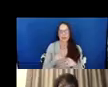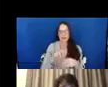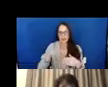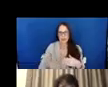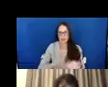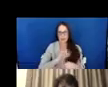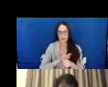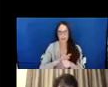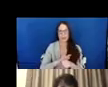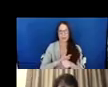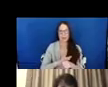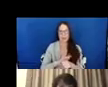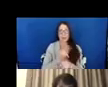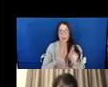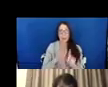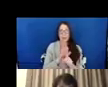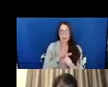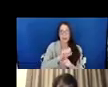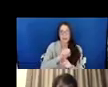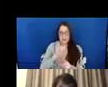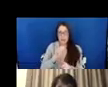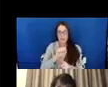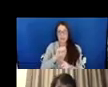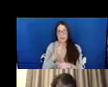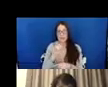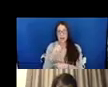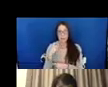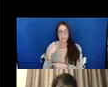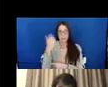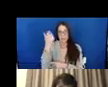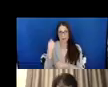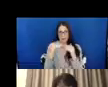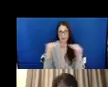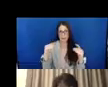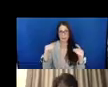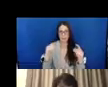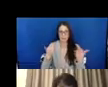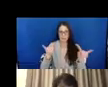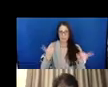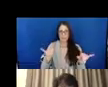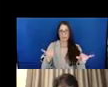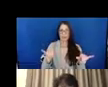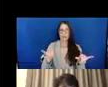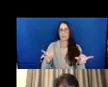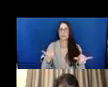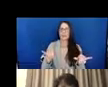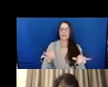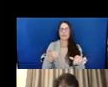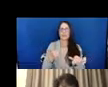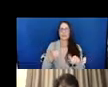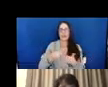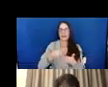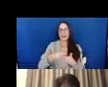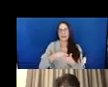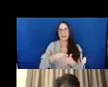While people's SSI and SSDI benefit levels remain unchanged, inflation has meant that the cost